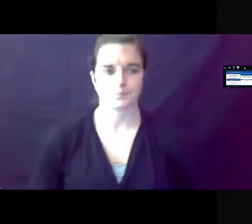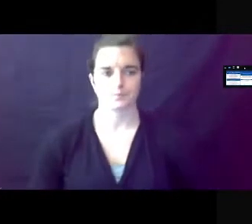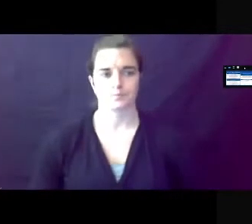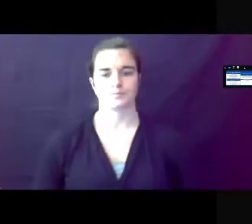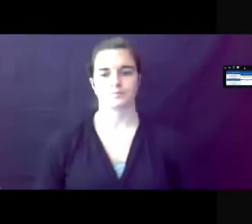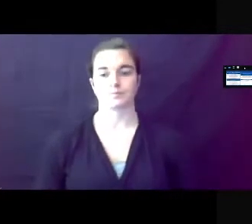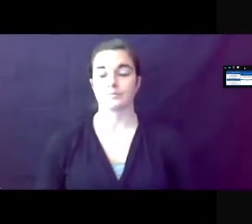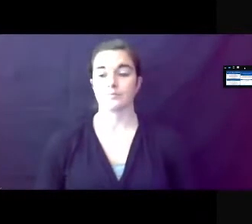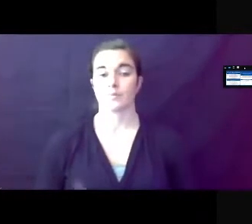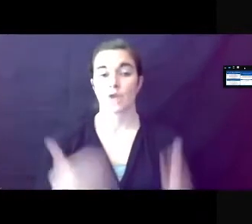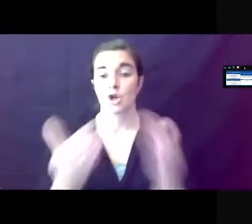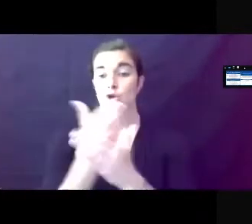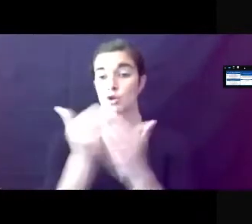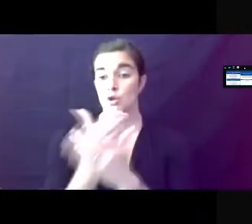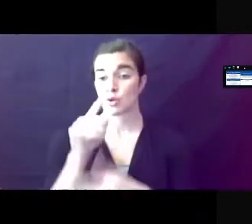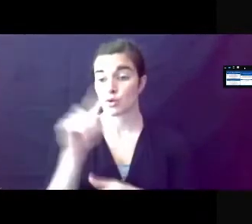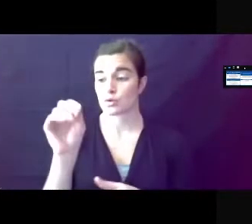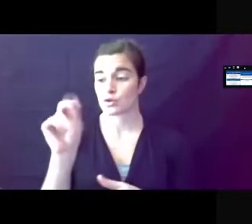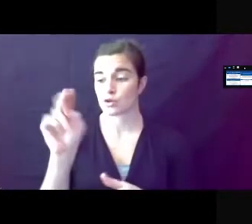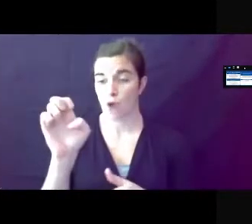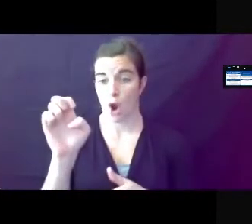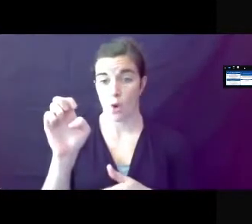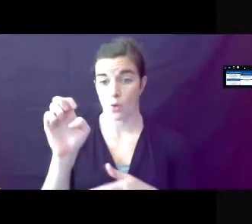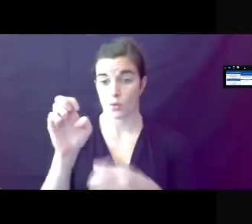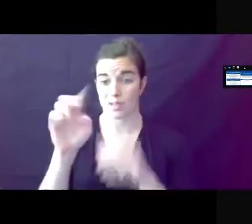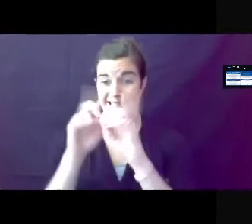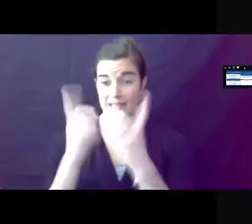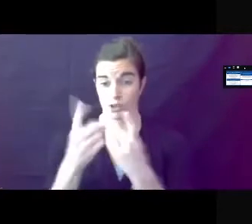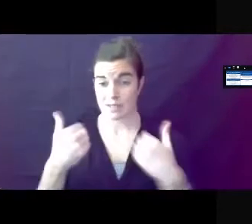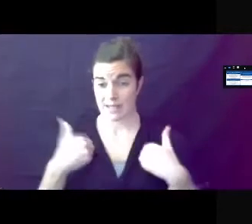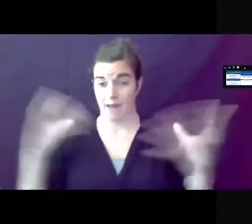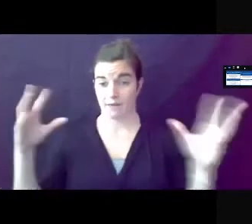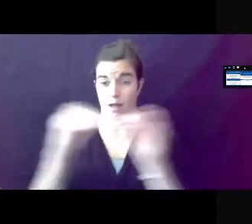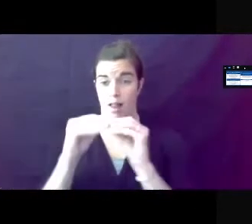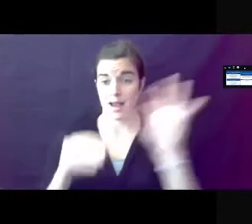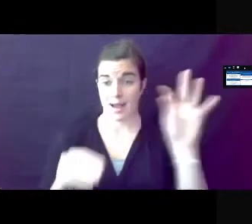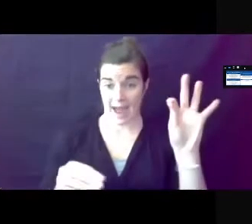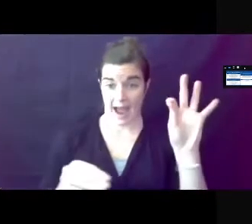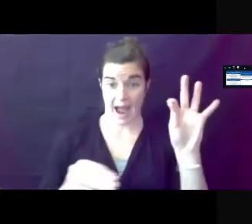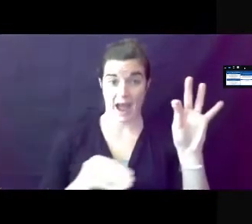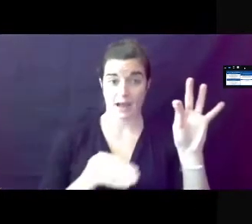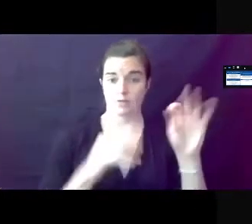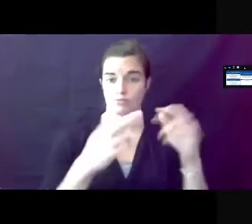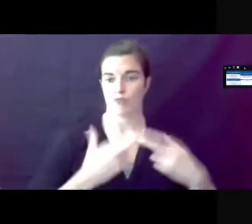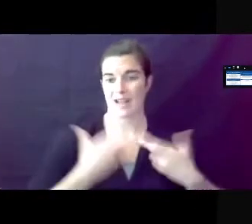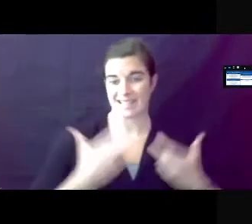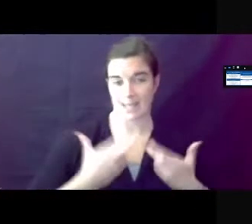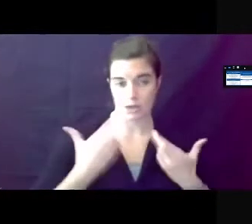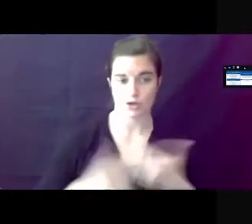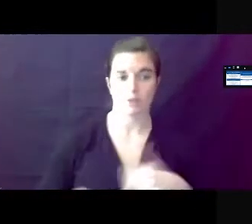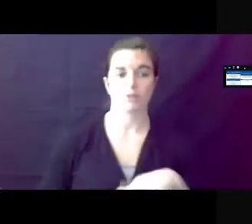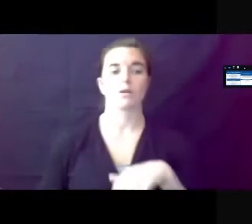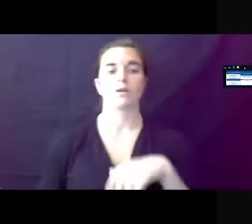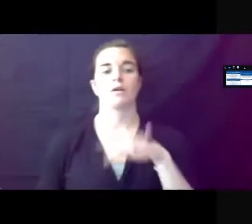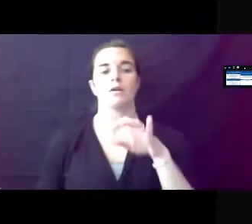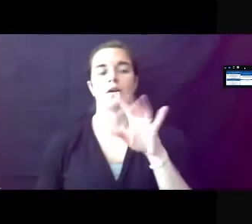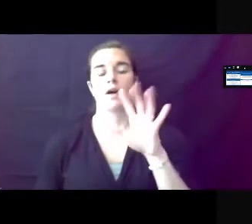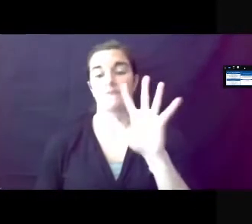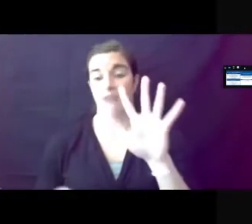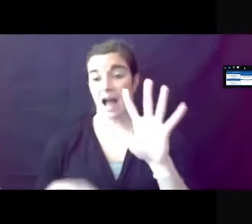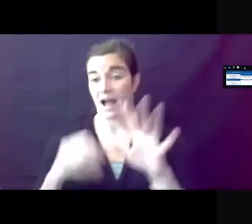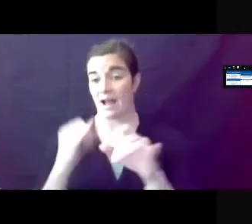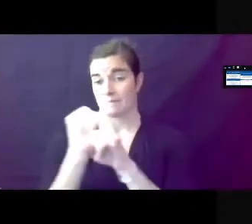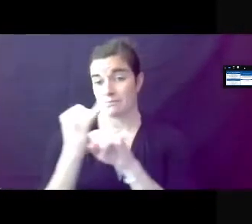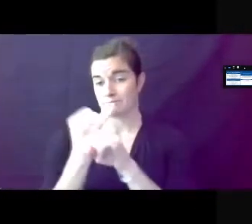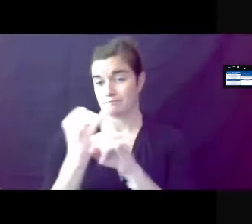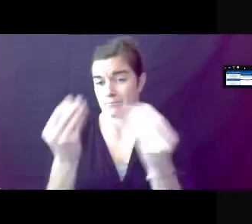The new zoning districts consist of nine residential districts, nine mixed-use districts, five institutional and campus districts,